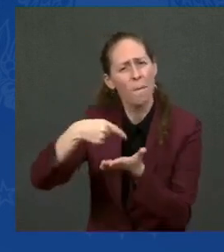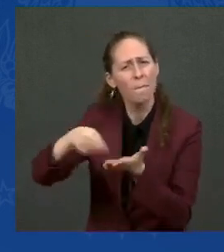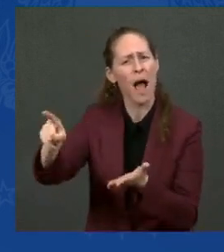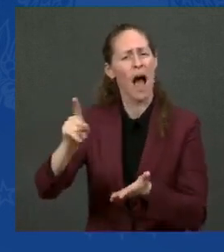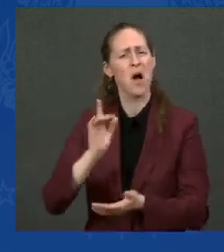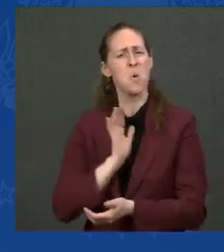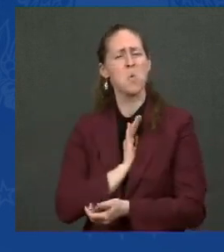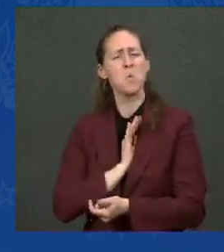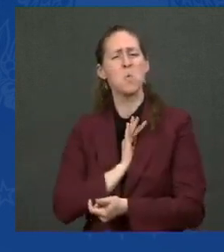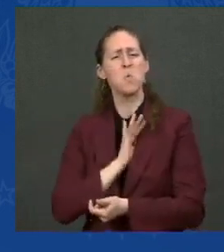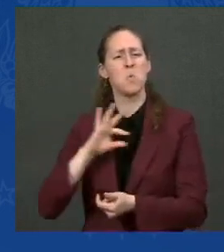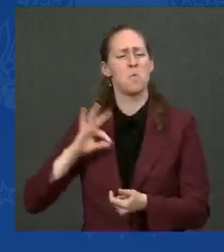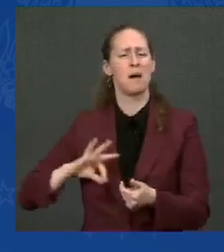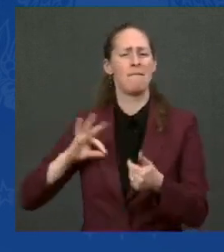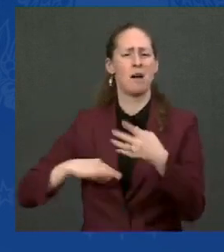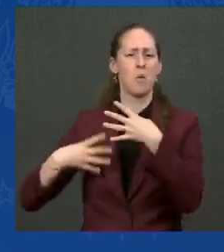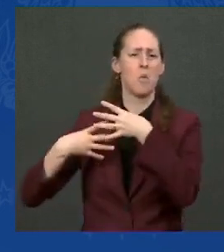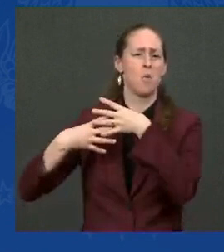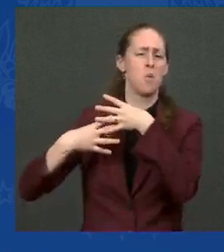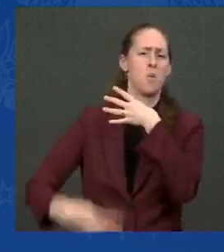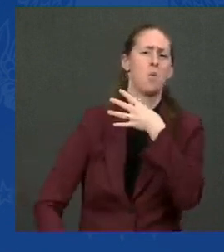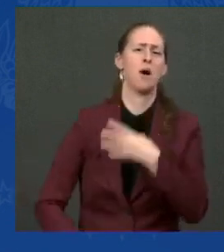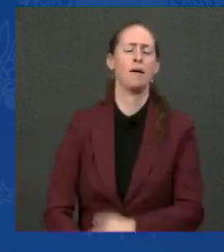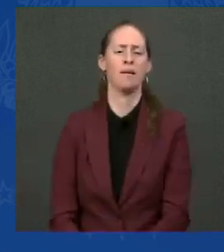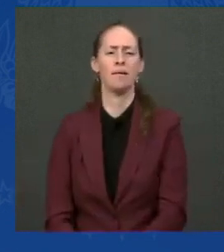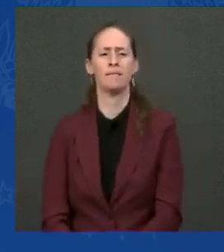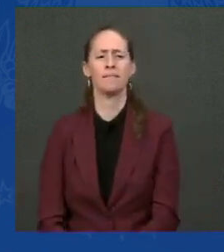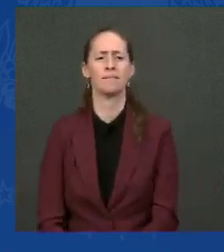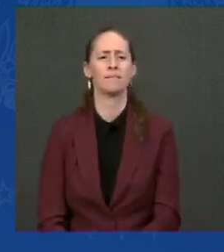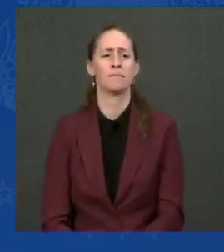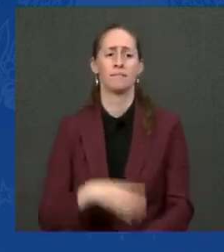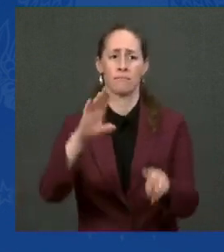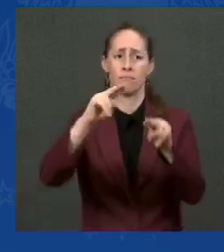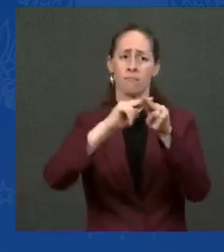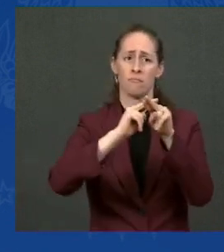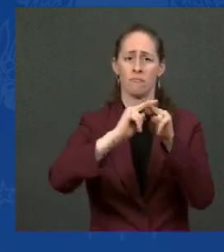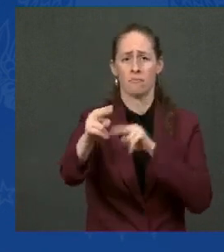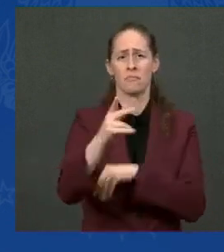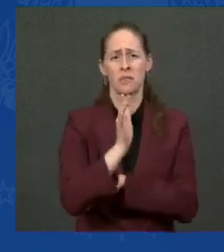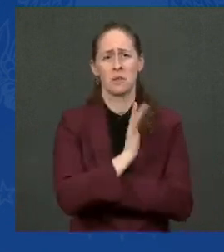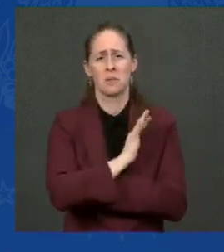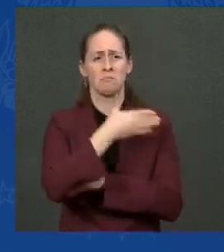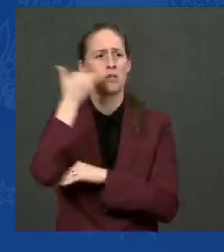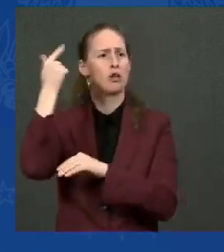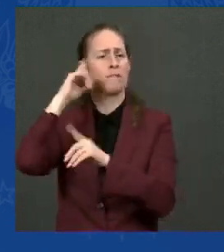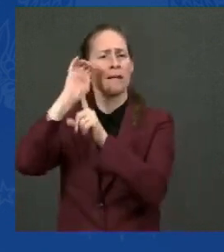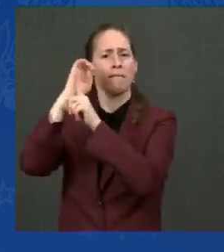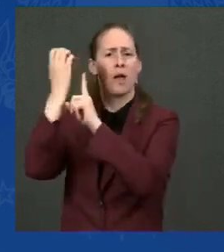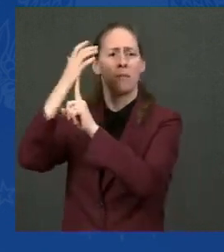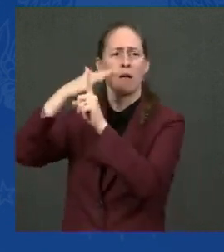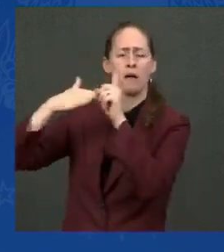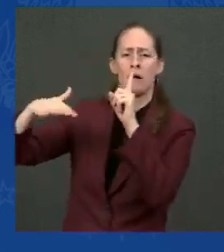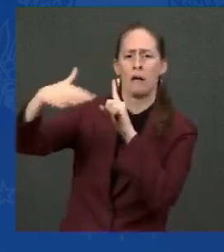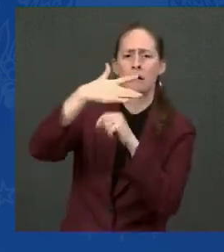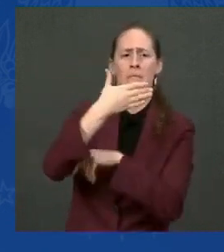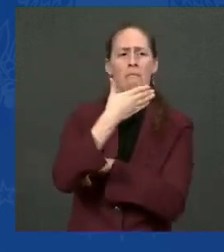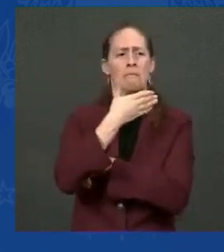It's about to make rail transportation, which is a cleaner, greener way to travel, the better choice for a lot of New Jersey residents, but